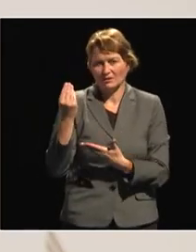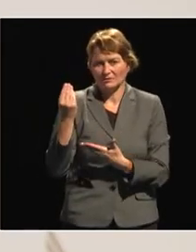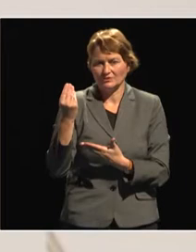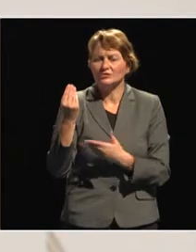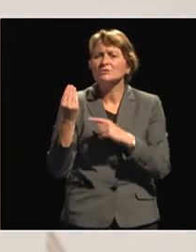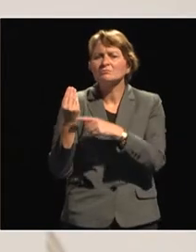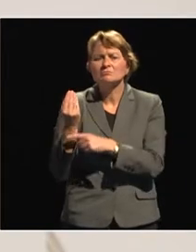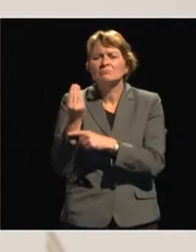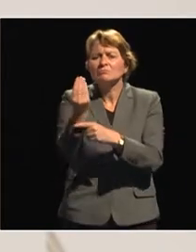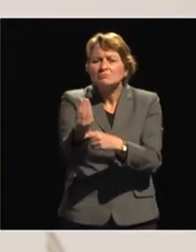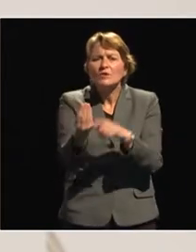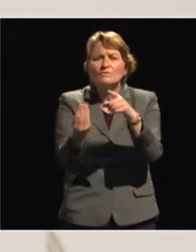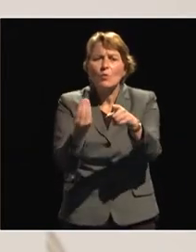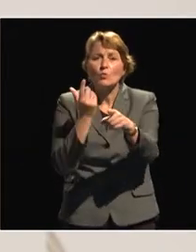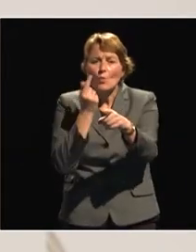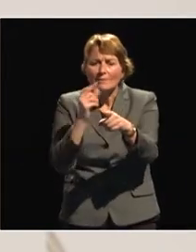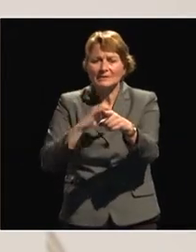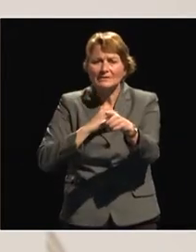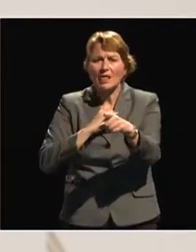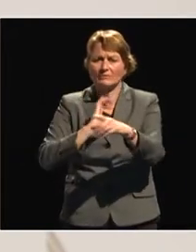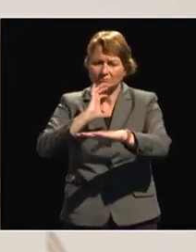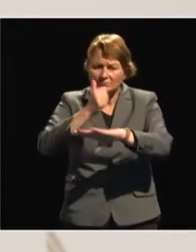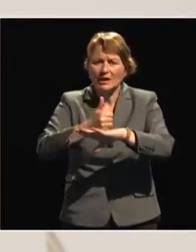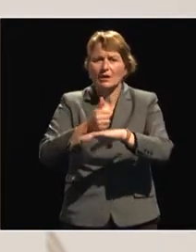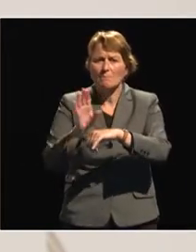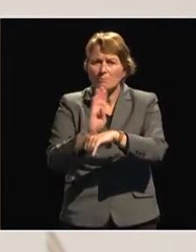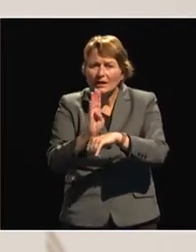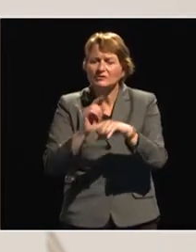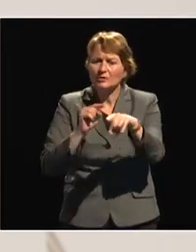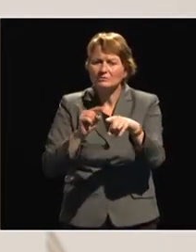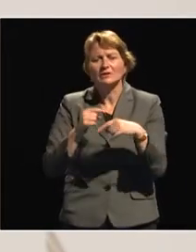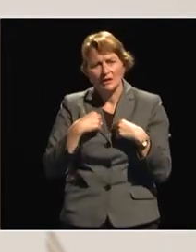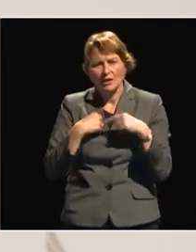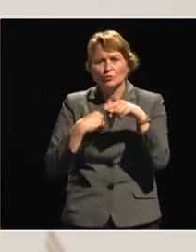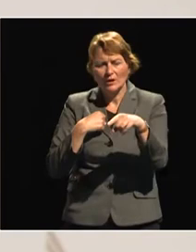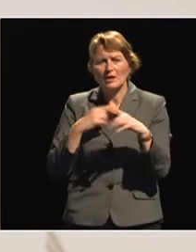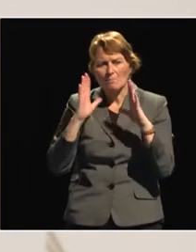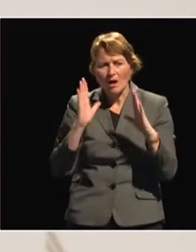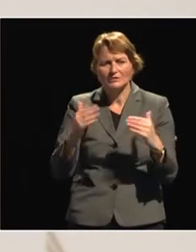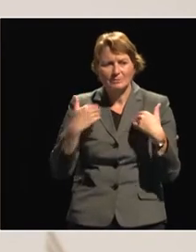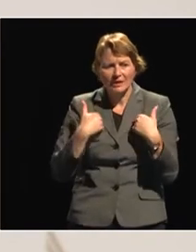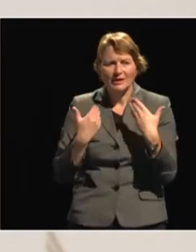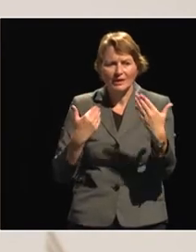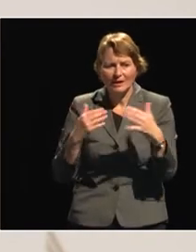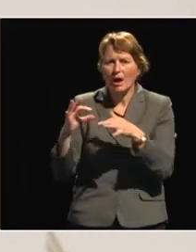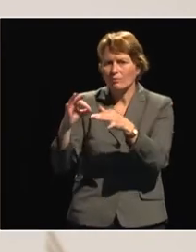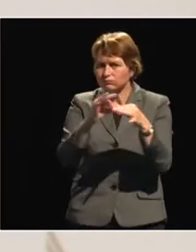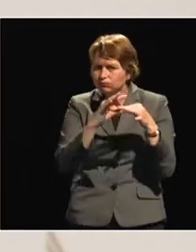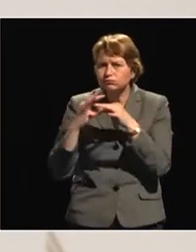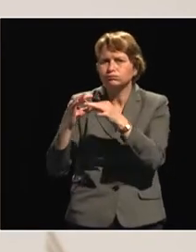-ups, for women, should be a kind of joint cooperation from international